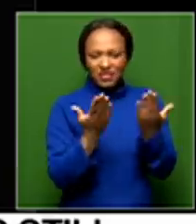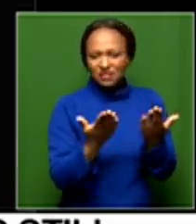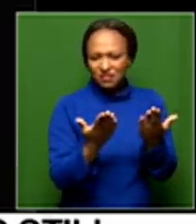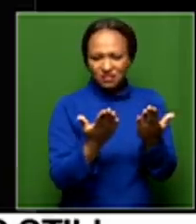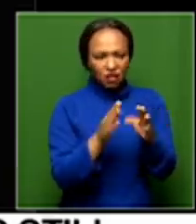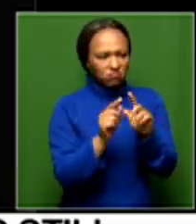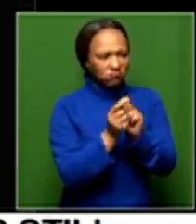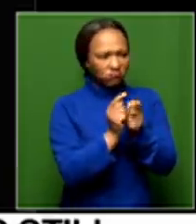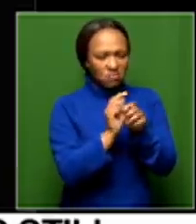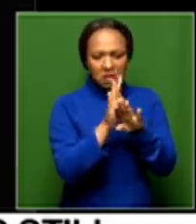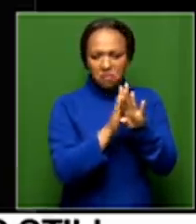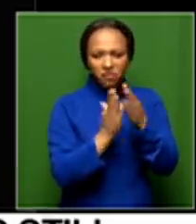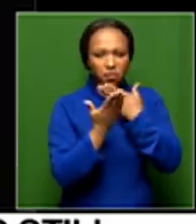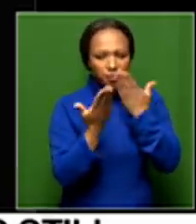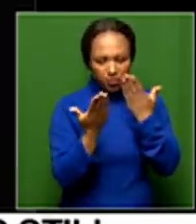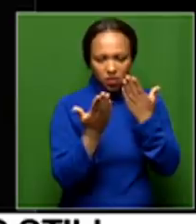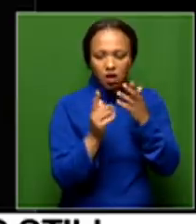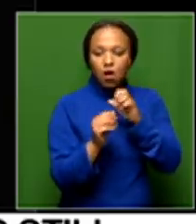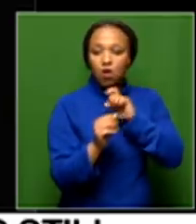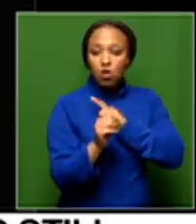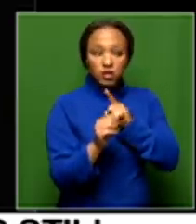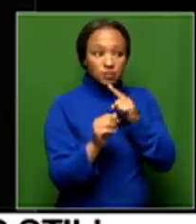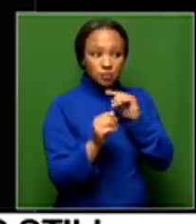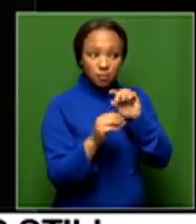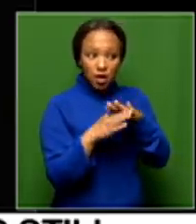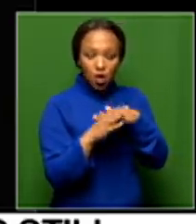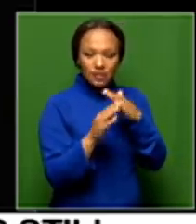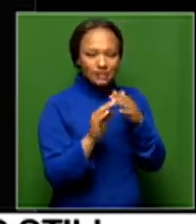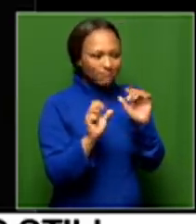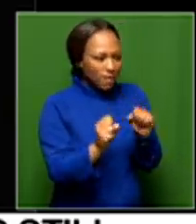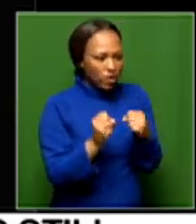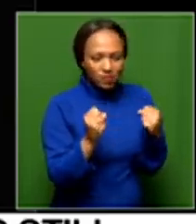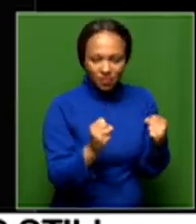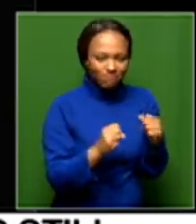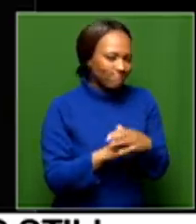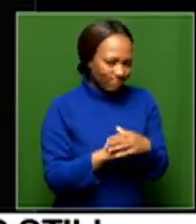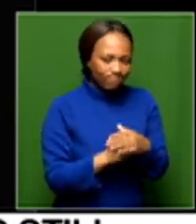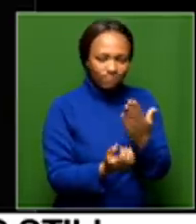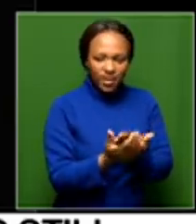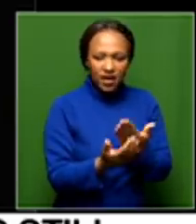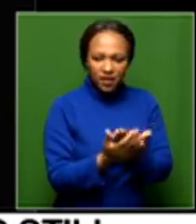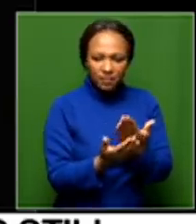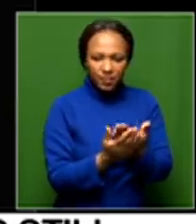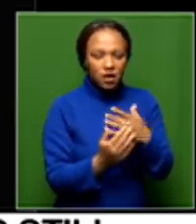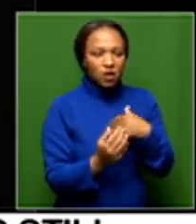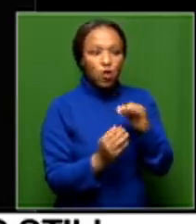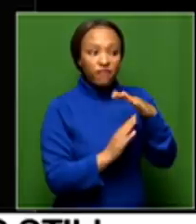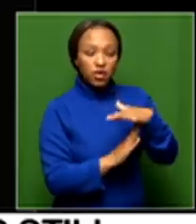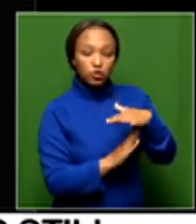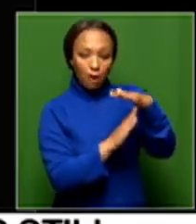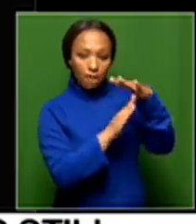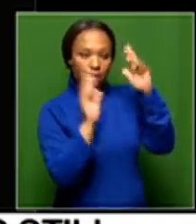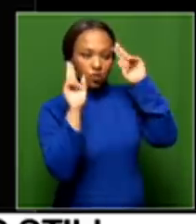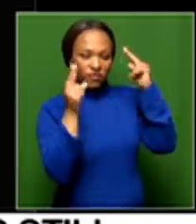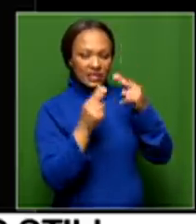delivery is not because there's no capability. Remember, we've got some of the top universities, well, not top, but among